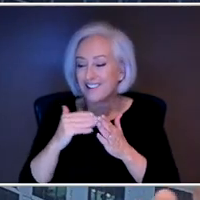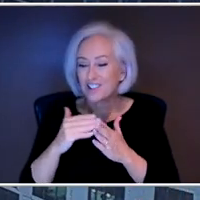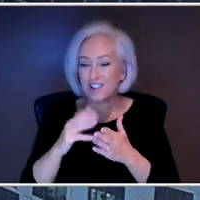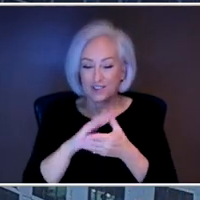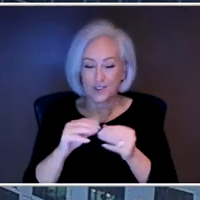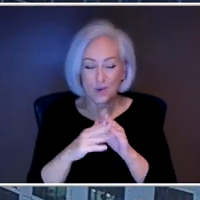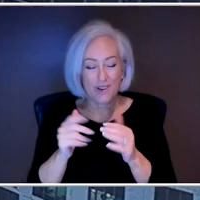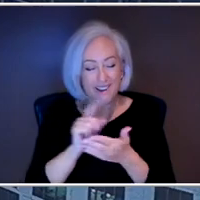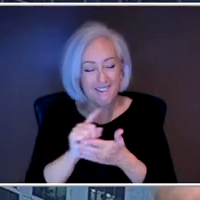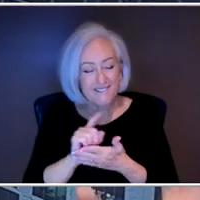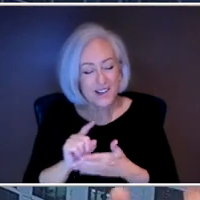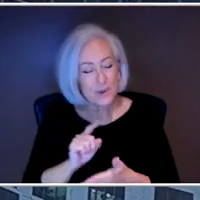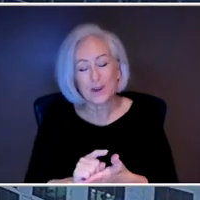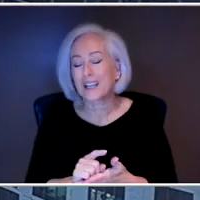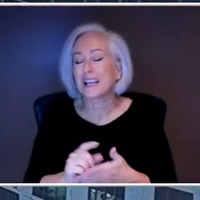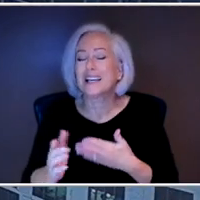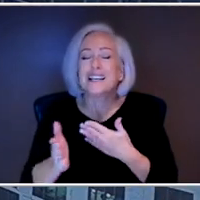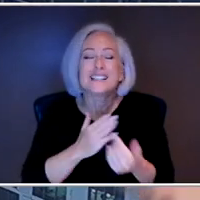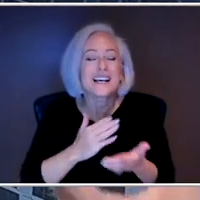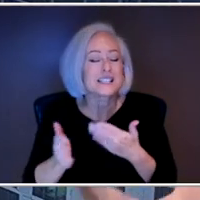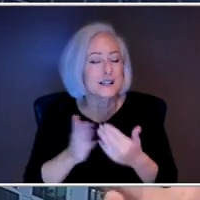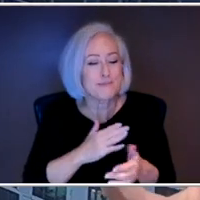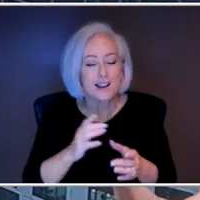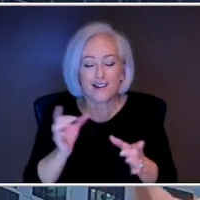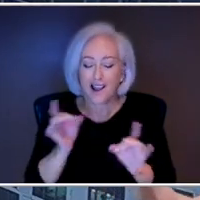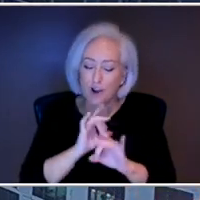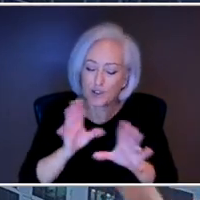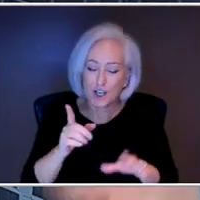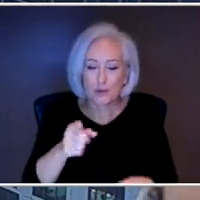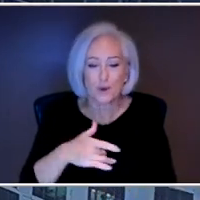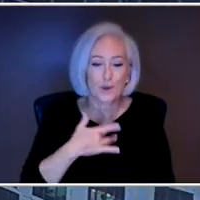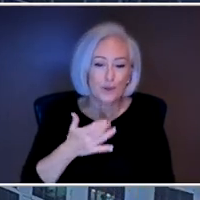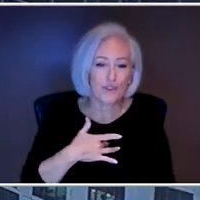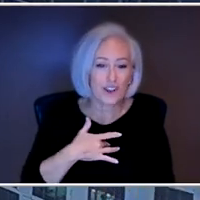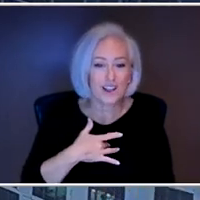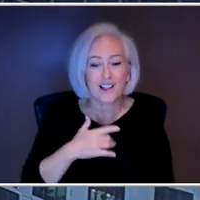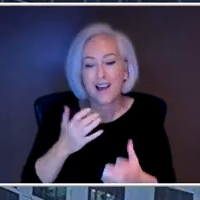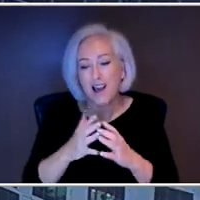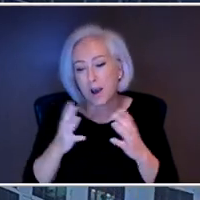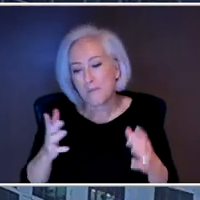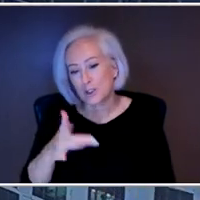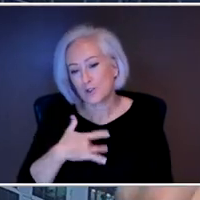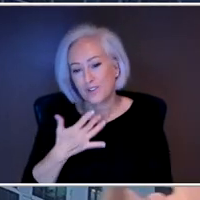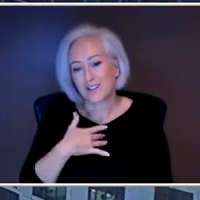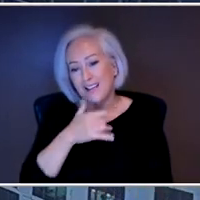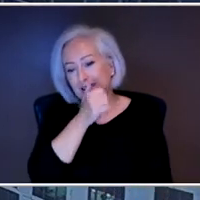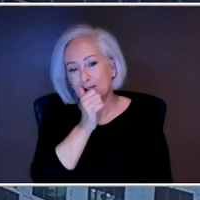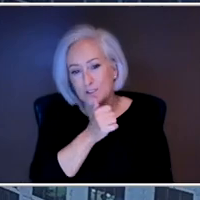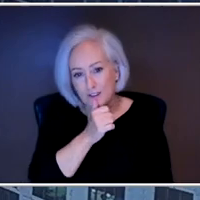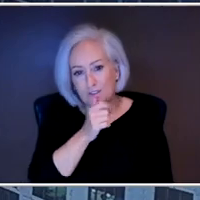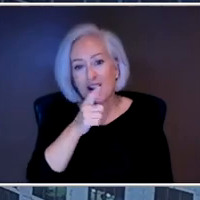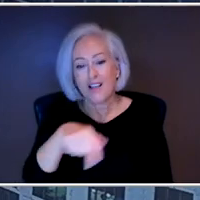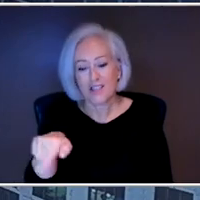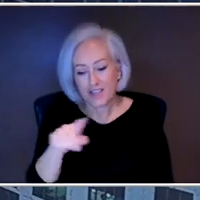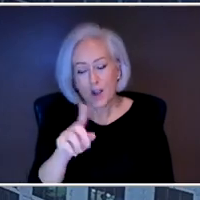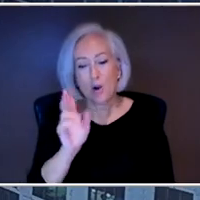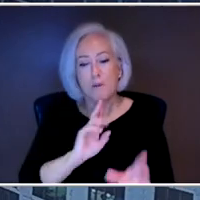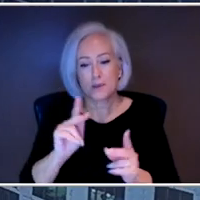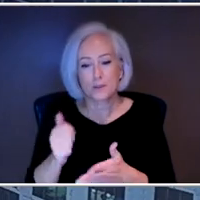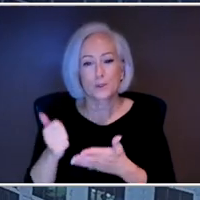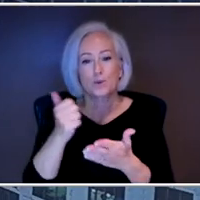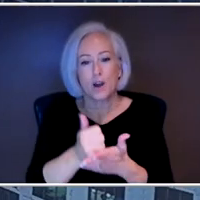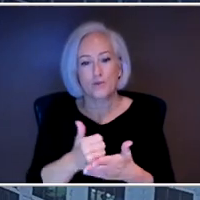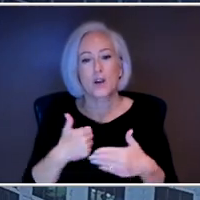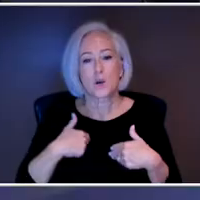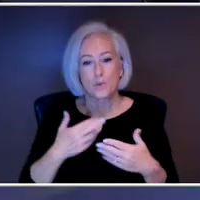how bad things get or how terrible you feel or how terrible your circumstances are, there are still people out there that can help you and that we have the resources to do that. And so just